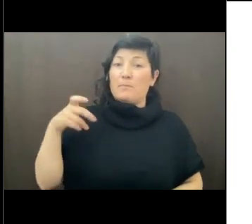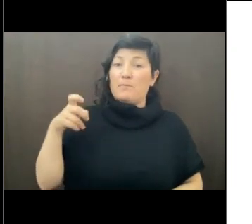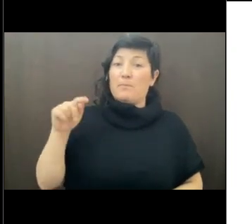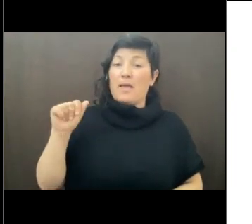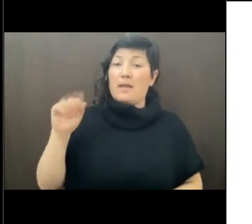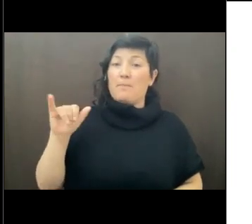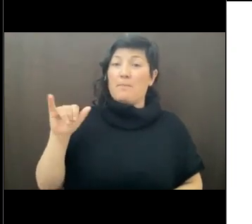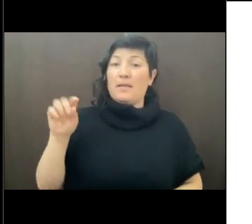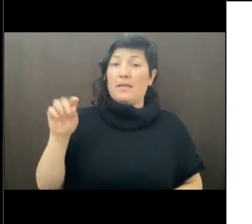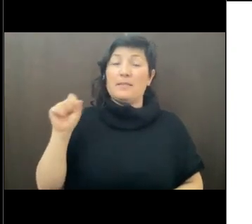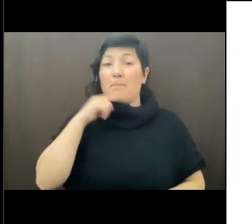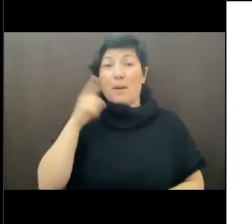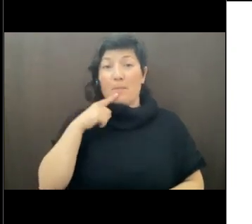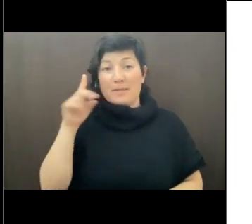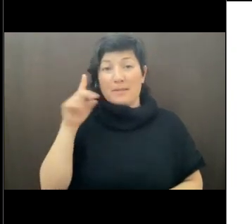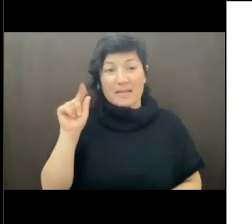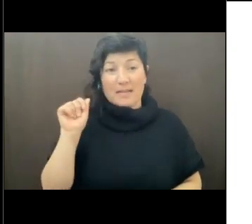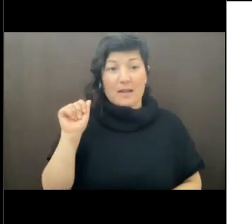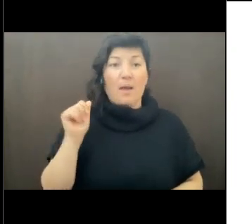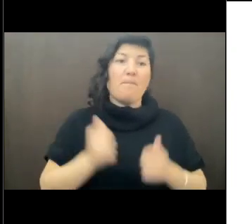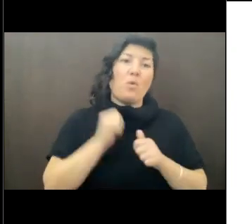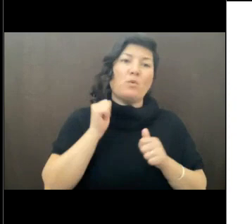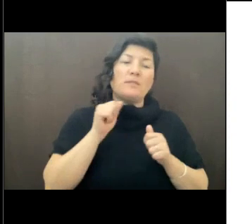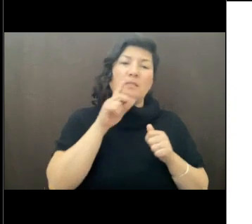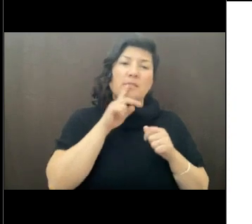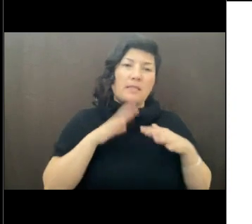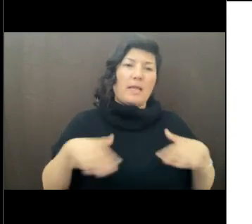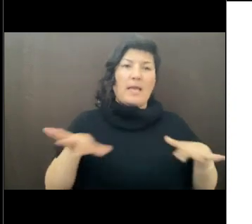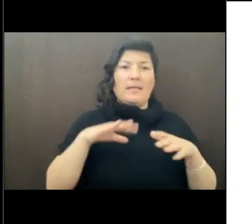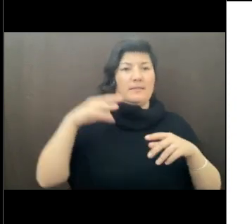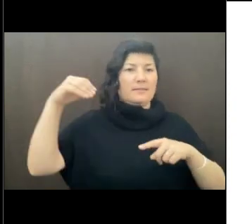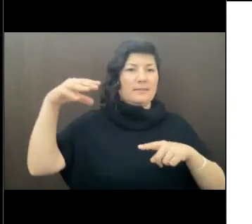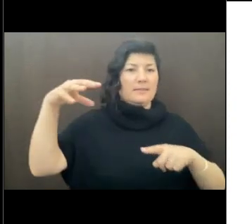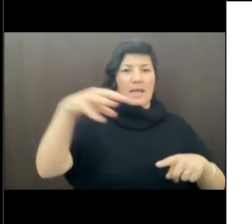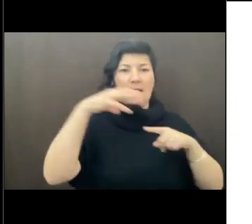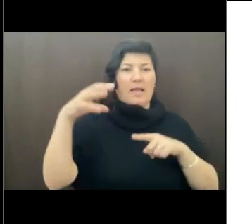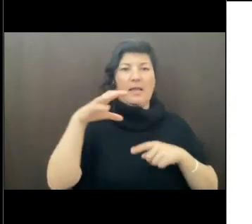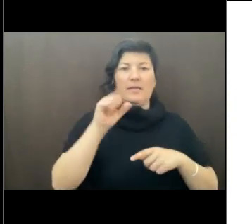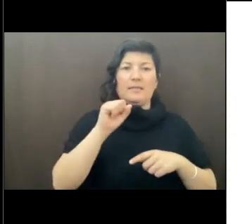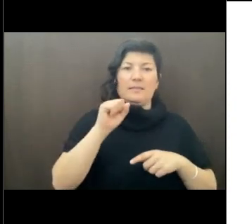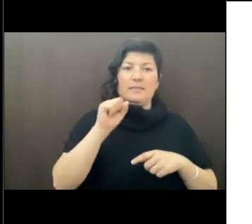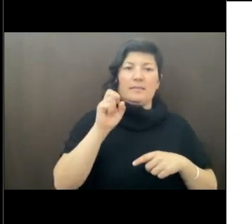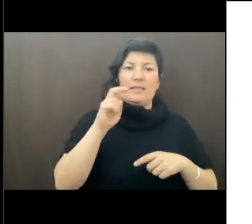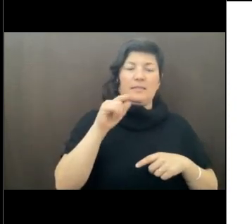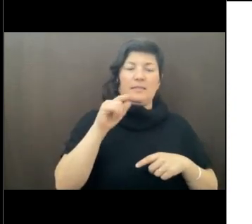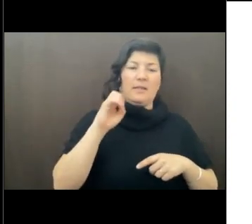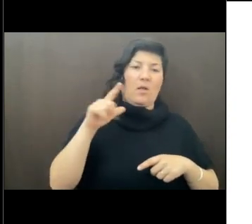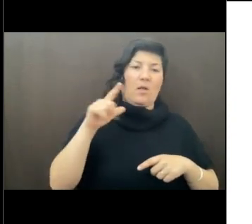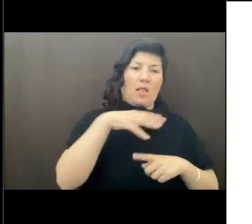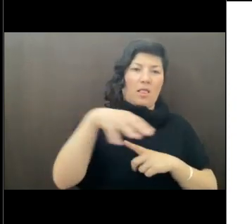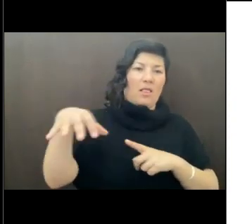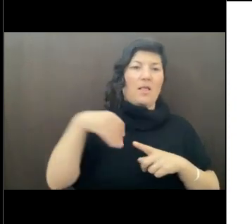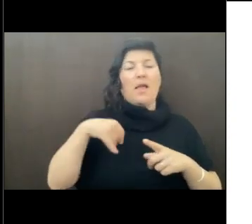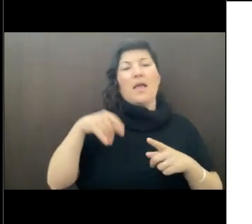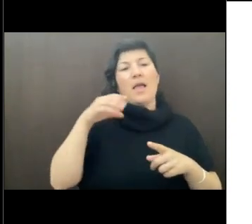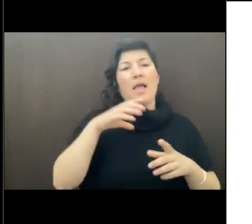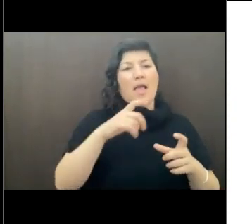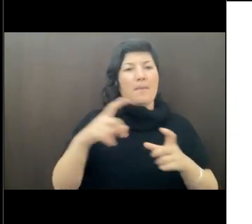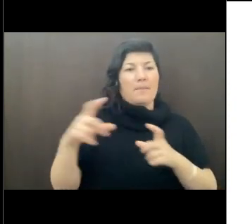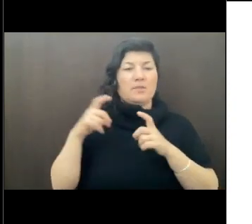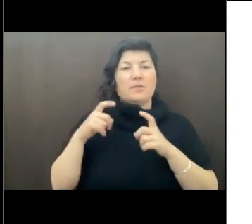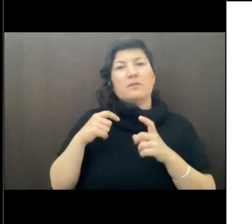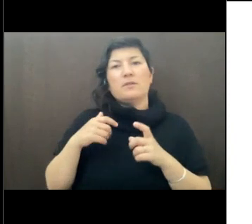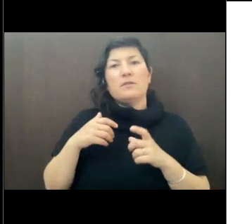The majority of that is in Landsat and Sentinel satellite images. There's MODIS giving you every two day,